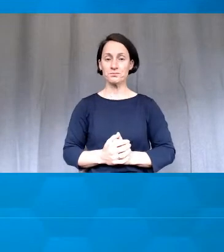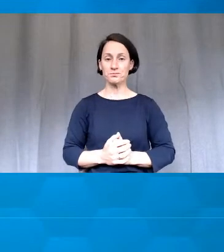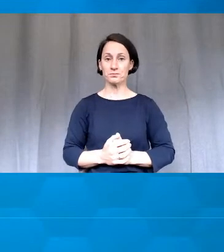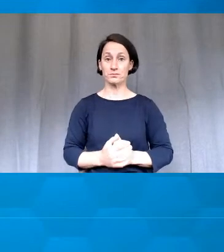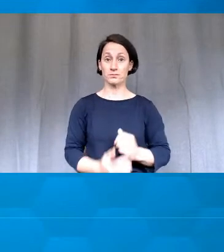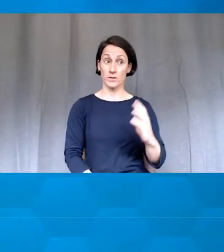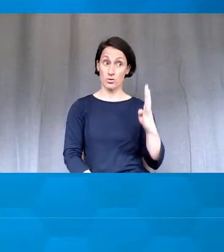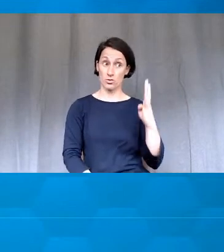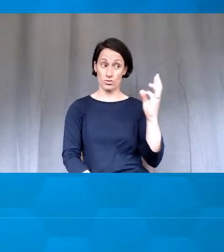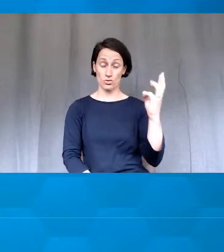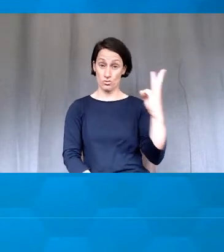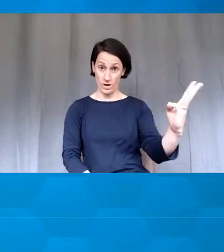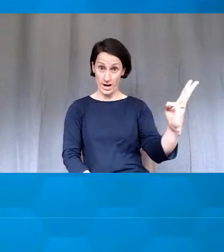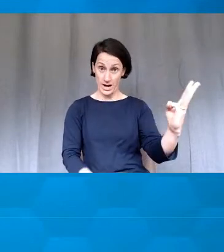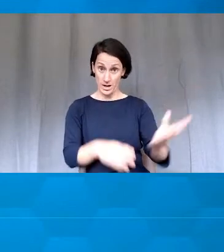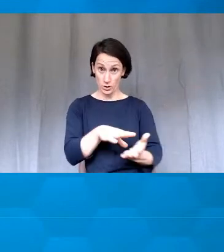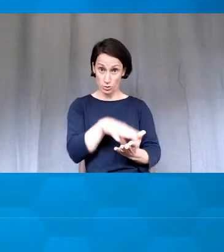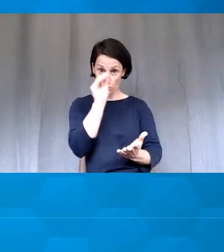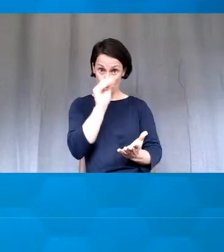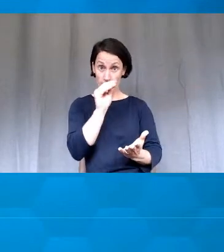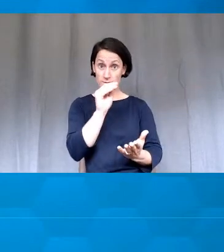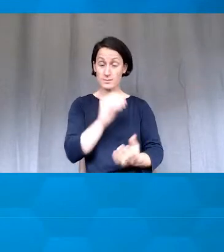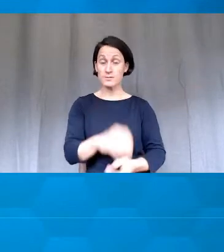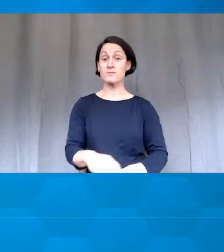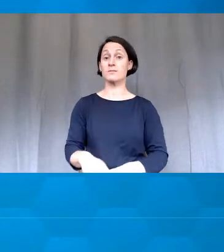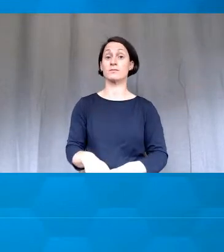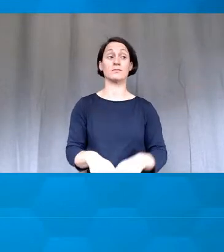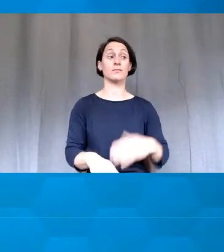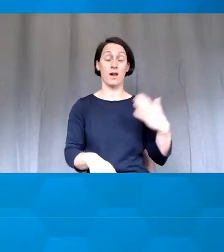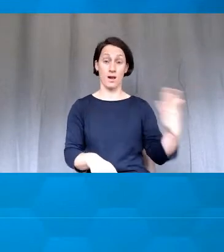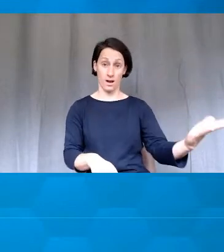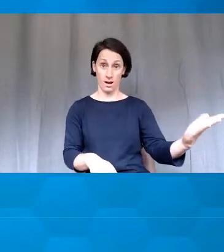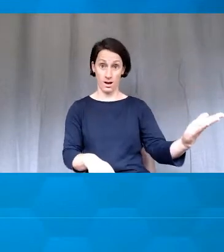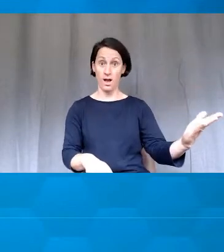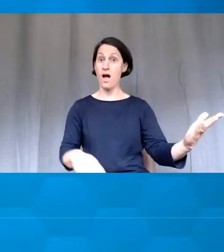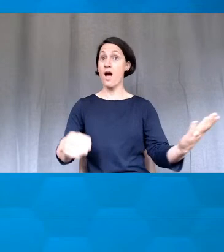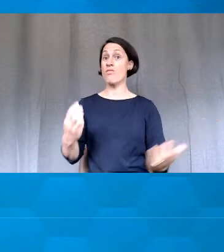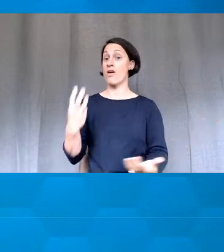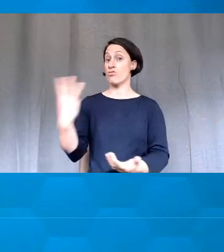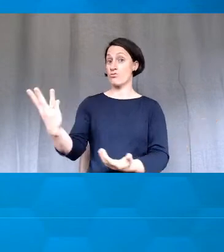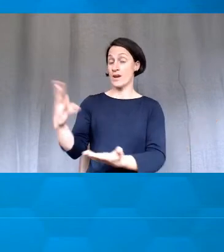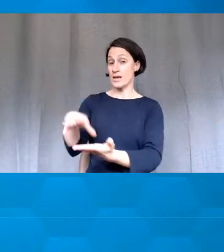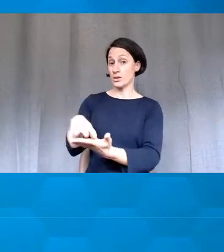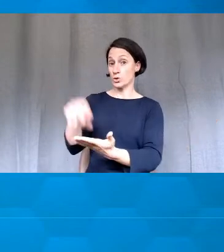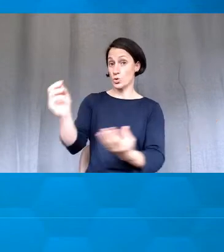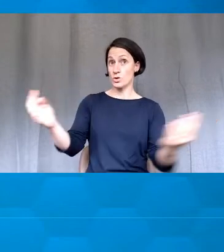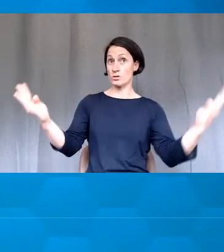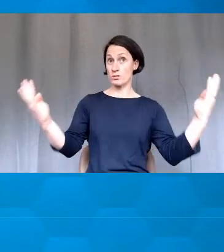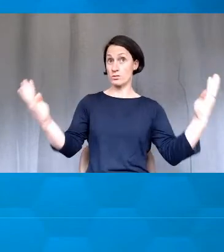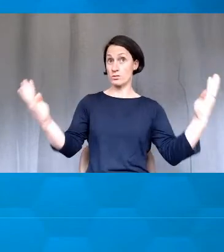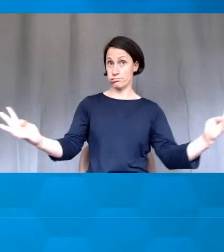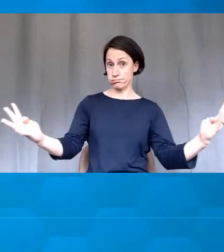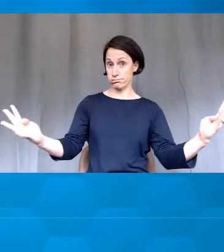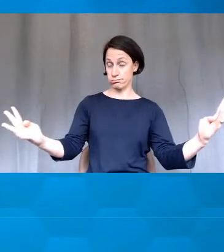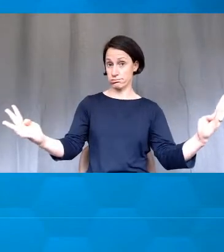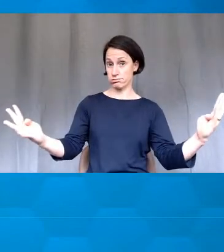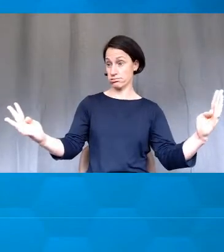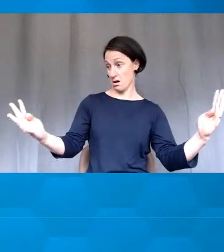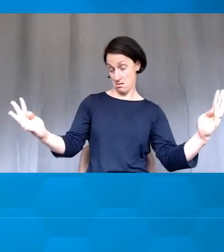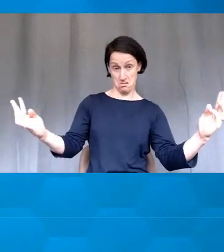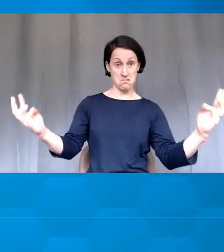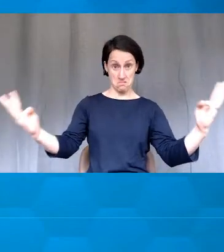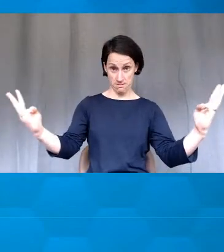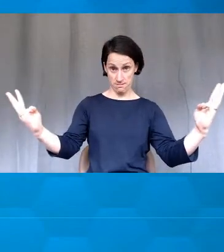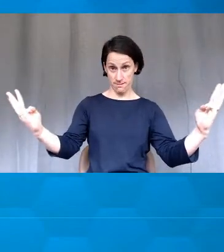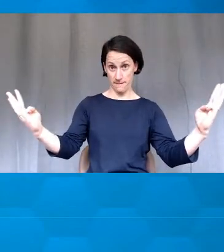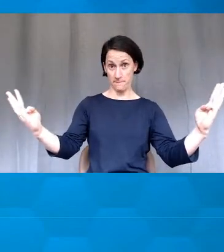students in the group to your left and any other three in the class who you think most deserve or you'd really like to write to.